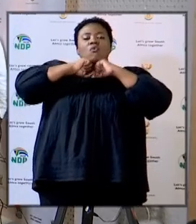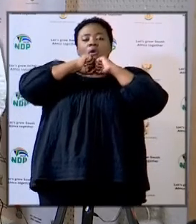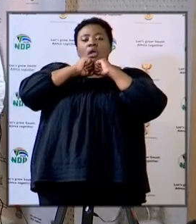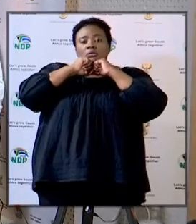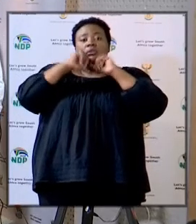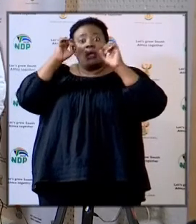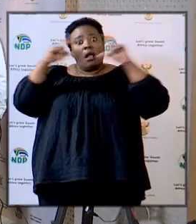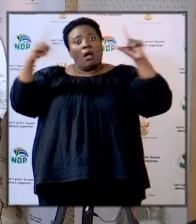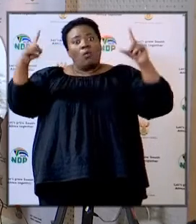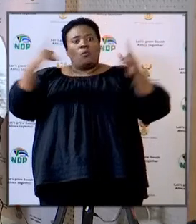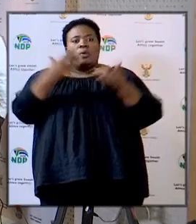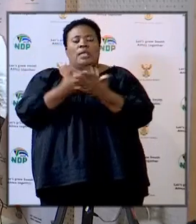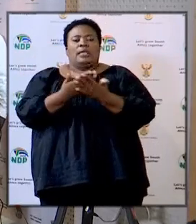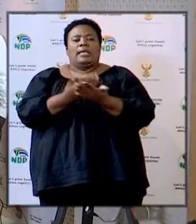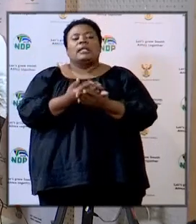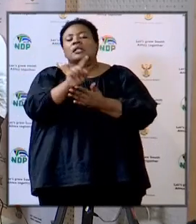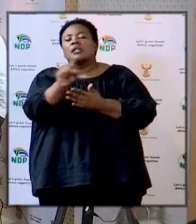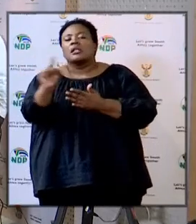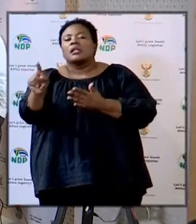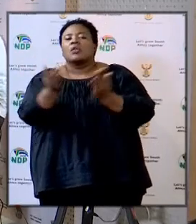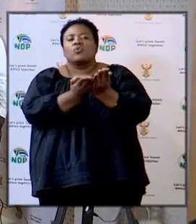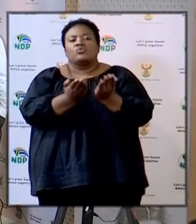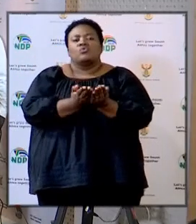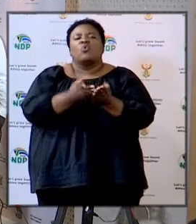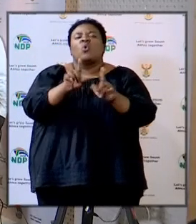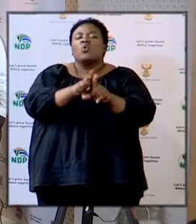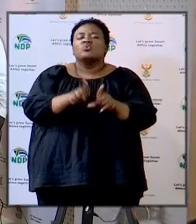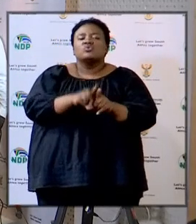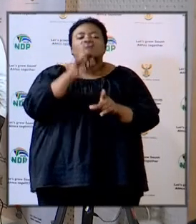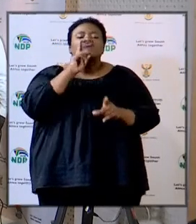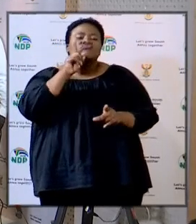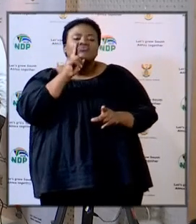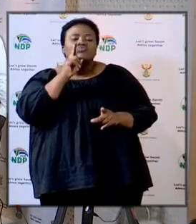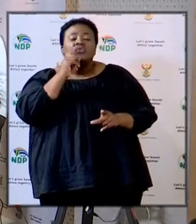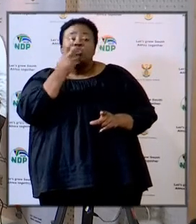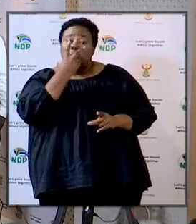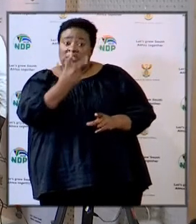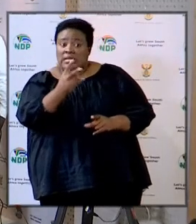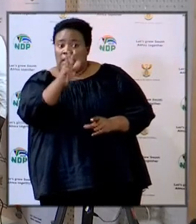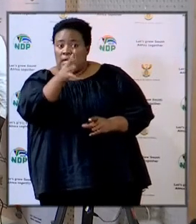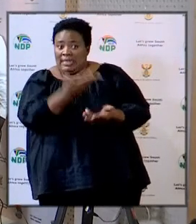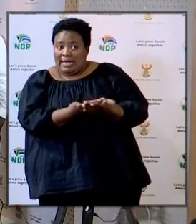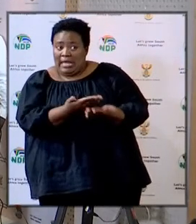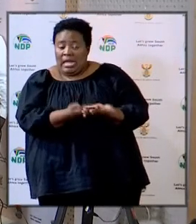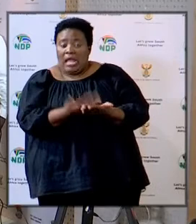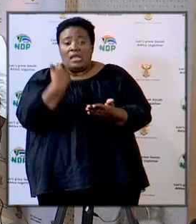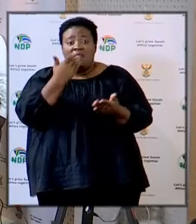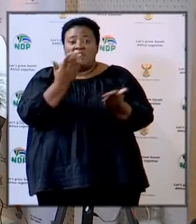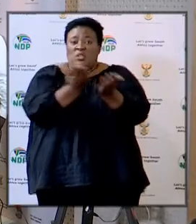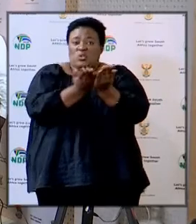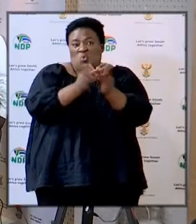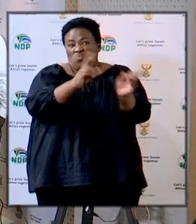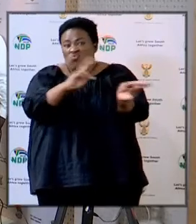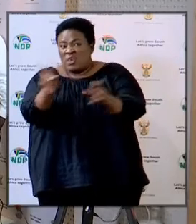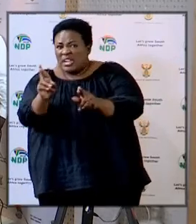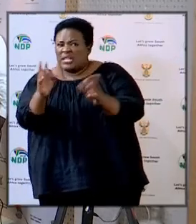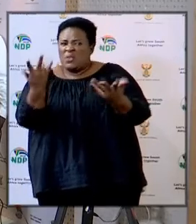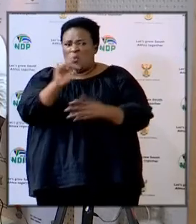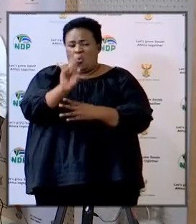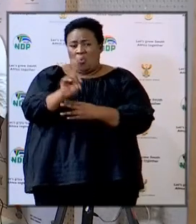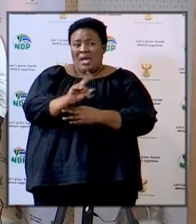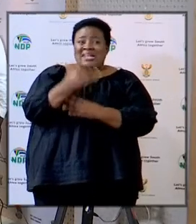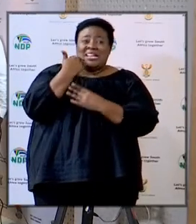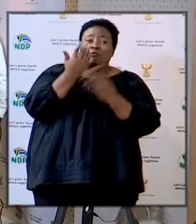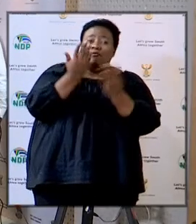of those schools and the status of each and every school where the schools have been closed we have indicated where the schools have been the school